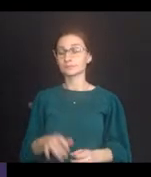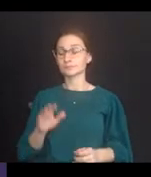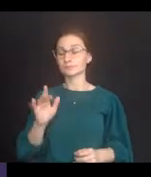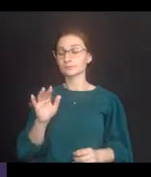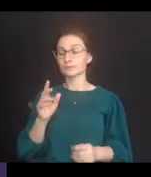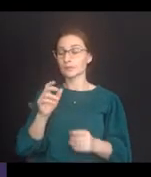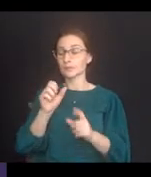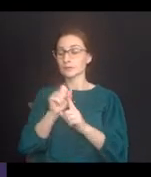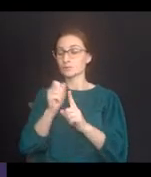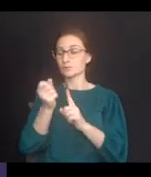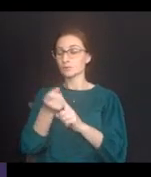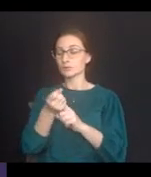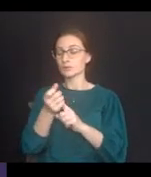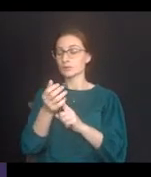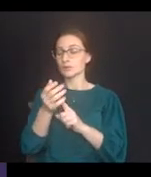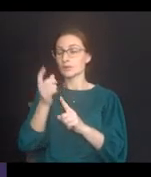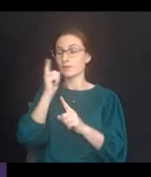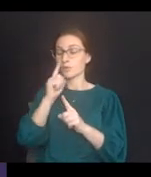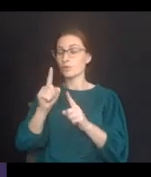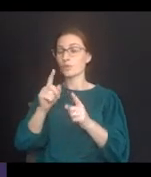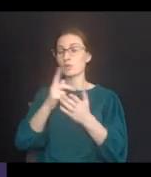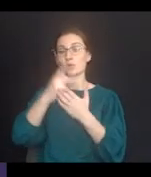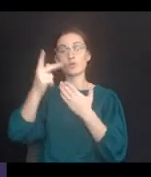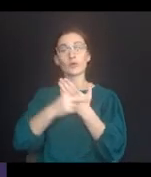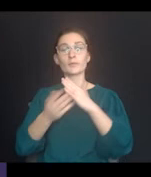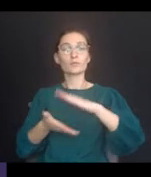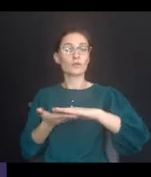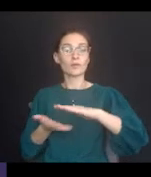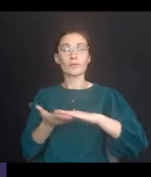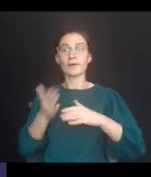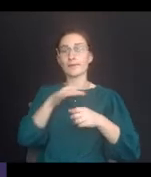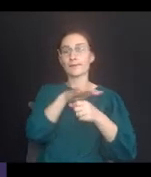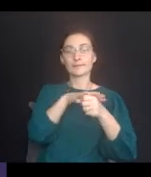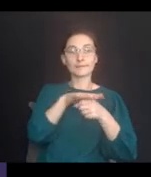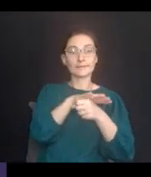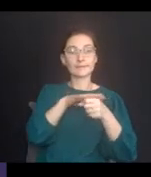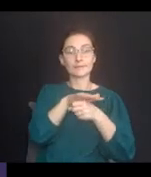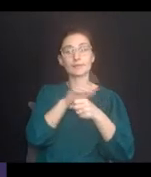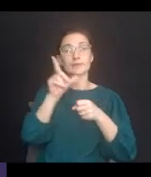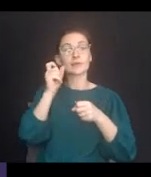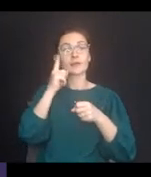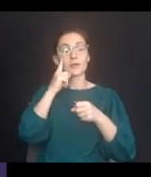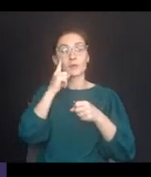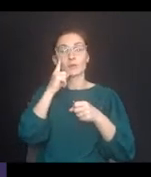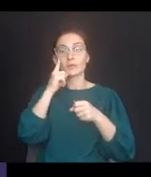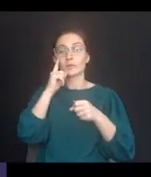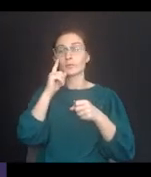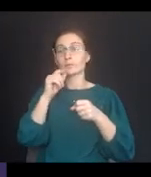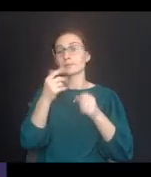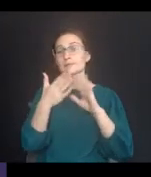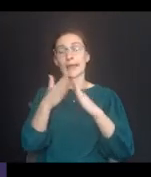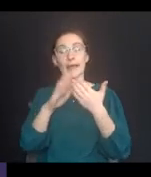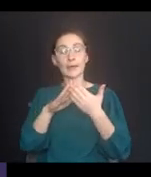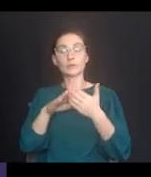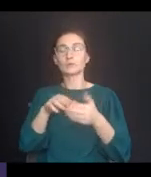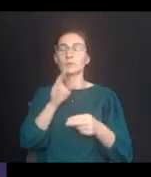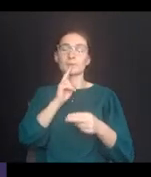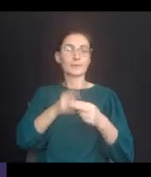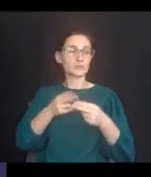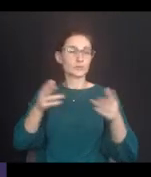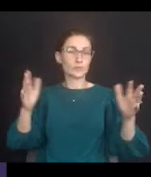you know, programs run by counties or local governments, towns, like we discussed earlier,